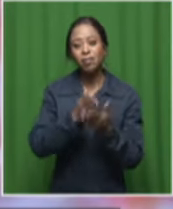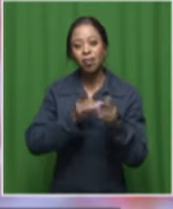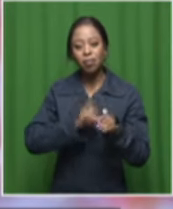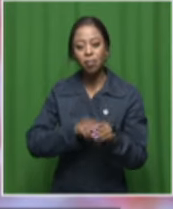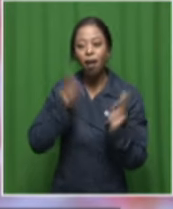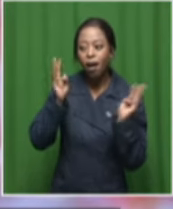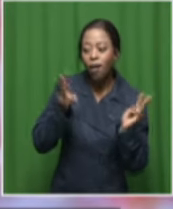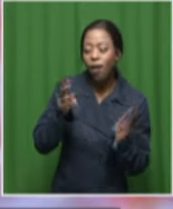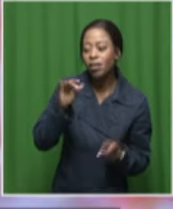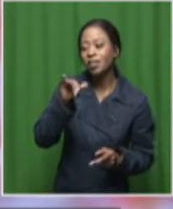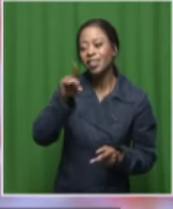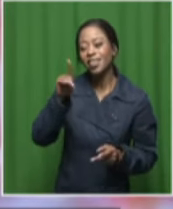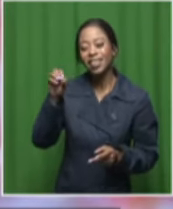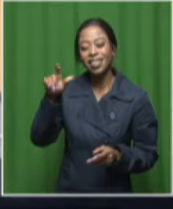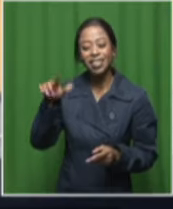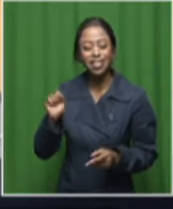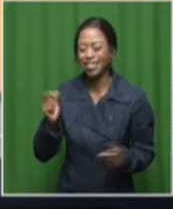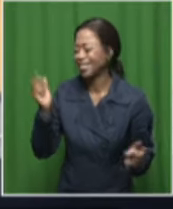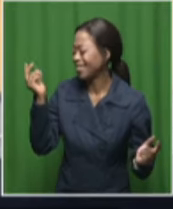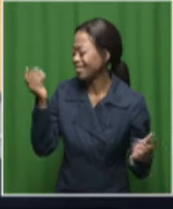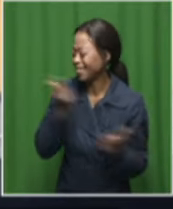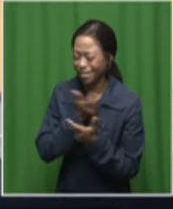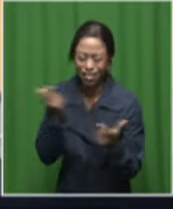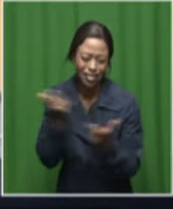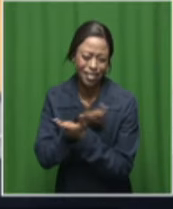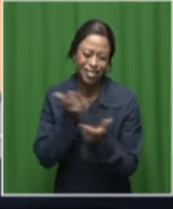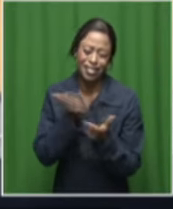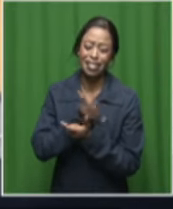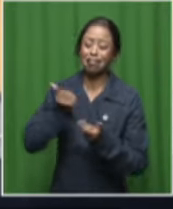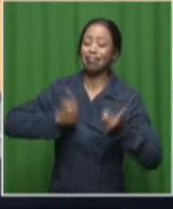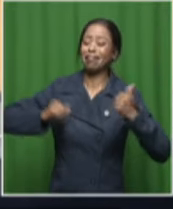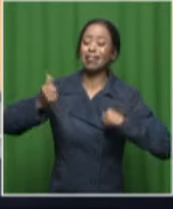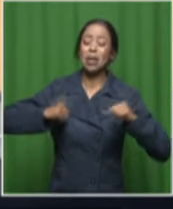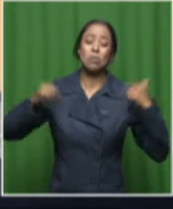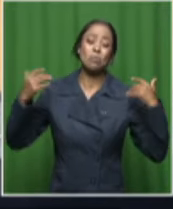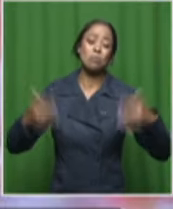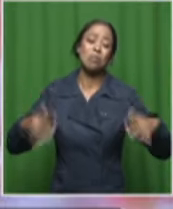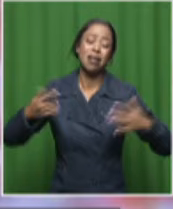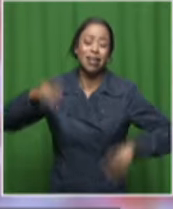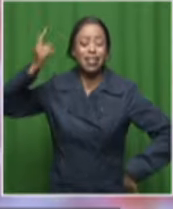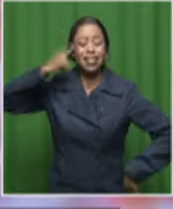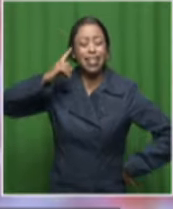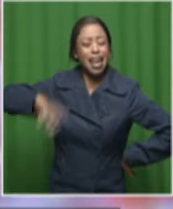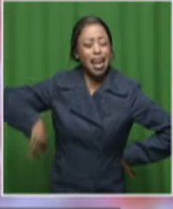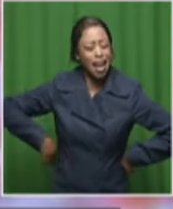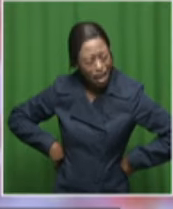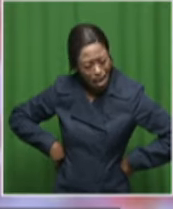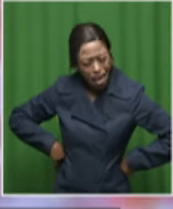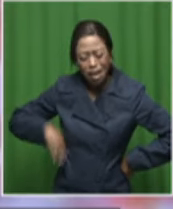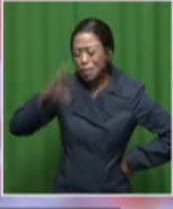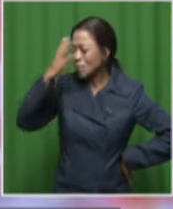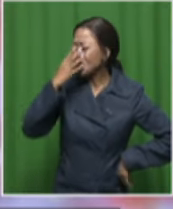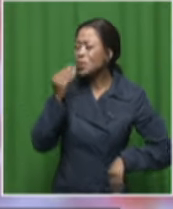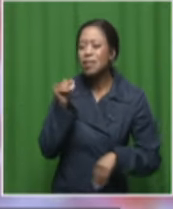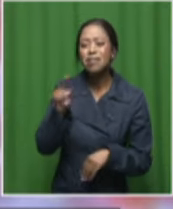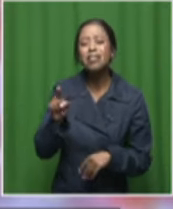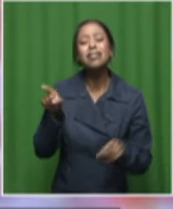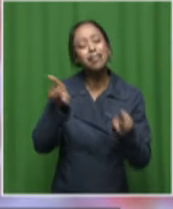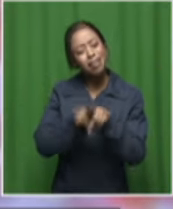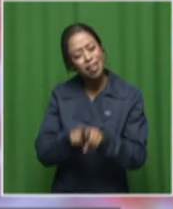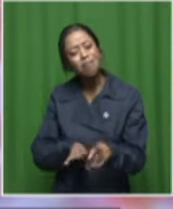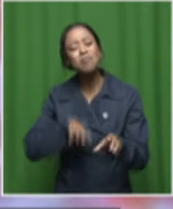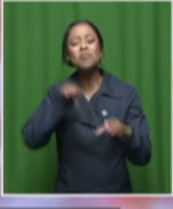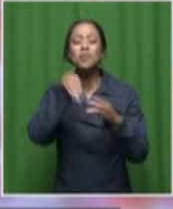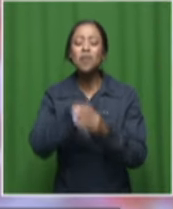I watch Idols, though, it's funny. And I love the performance so much. I think to myself, oh, this is so beautiful. I want to become a